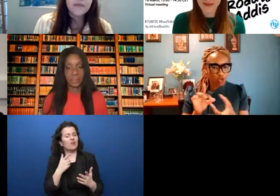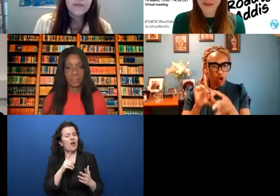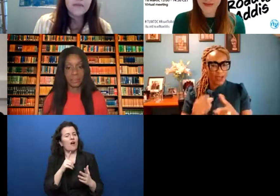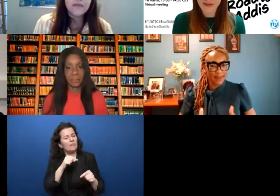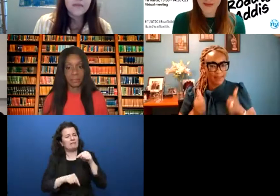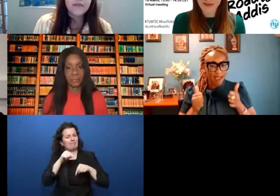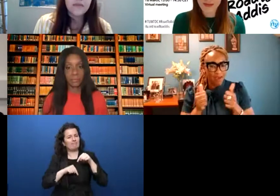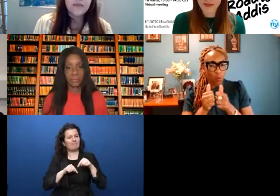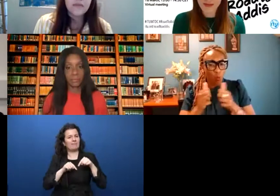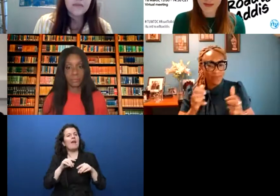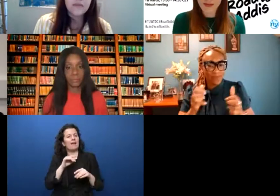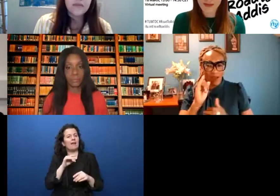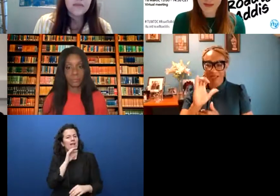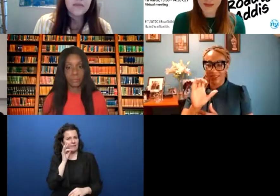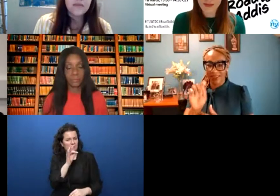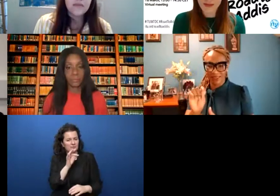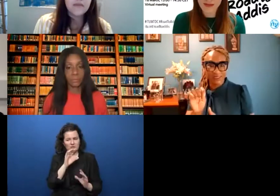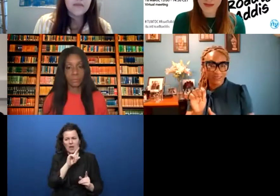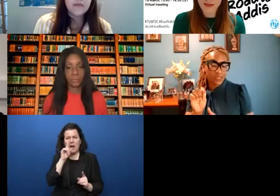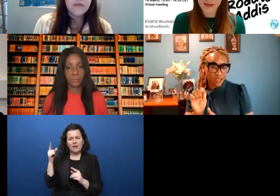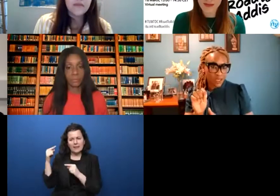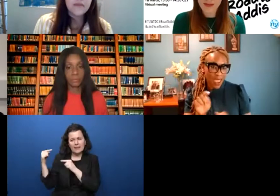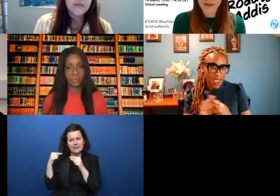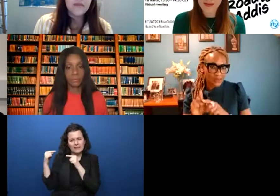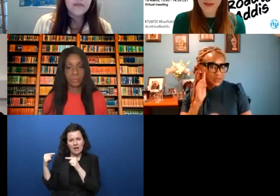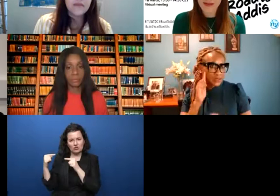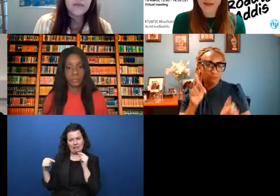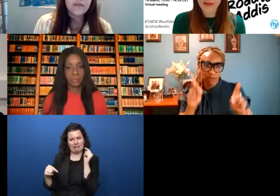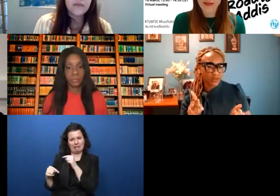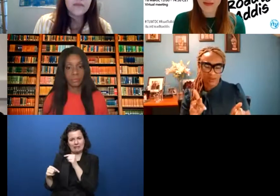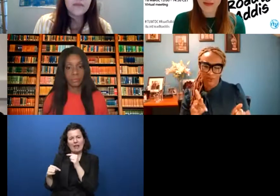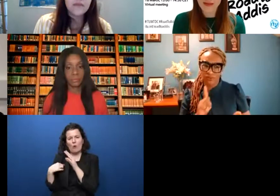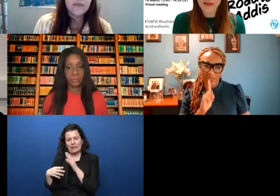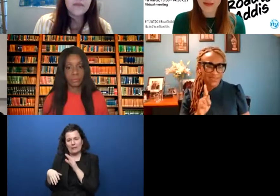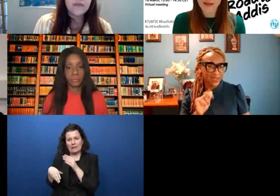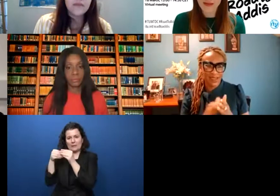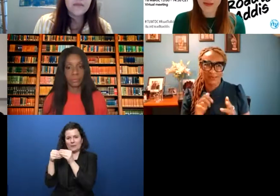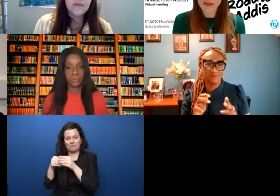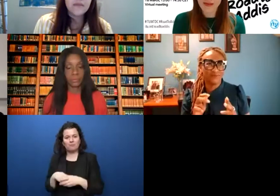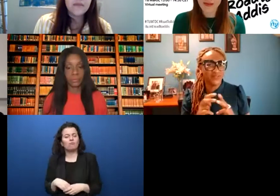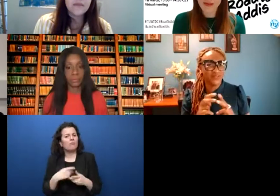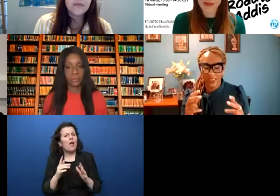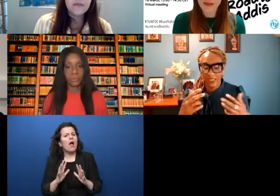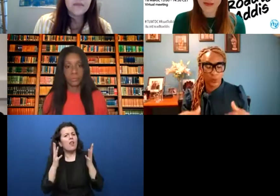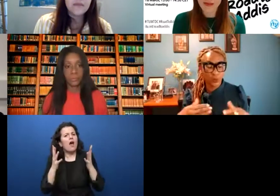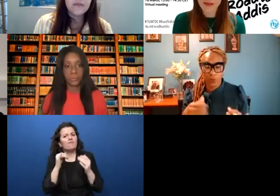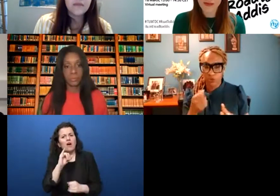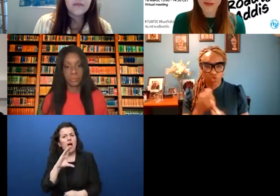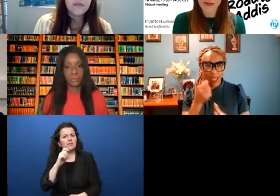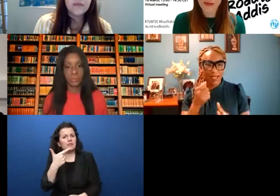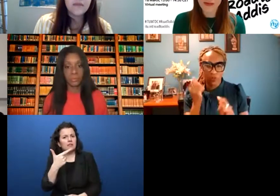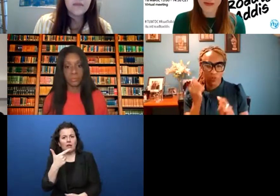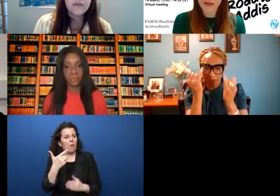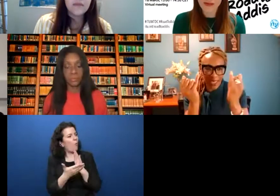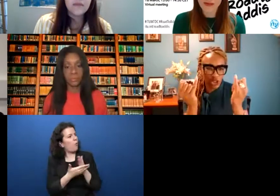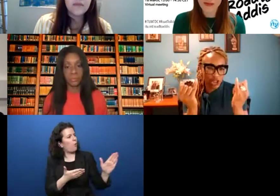on the prior discussion. When people were talking about life without ICT, as a deaf person,